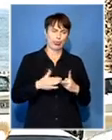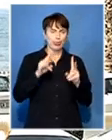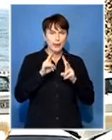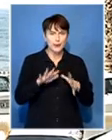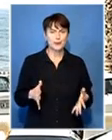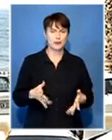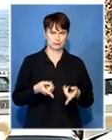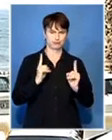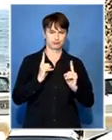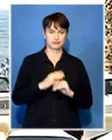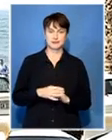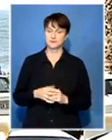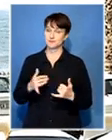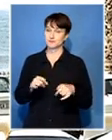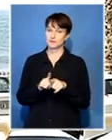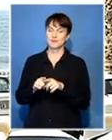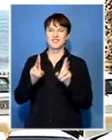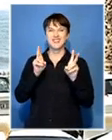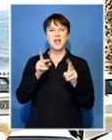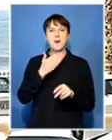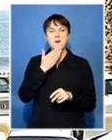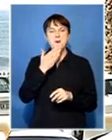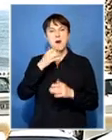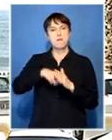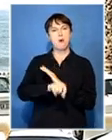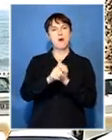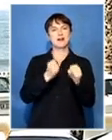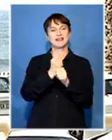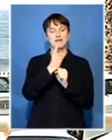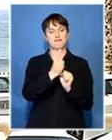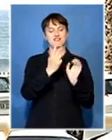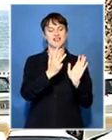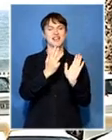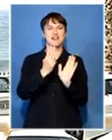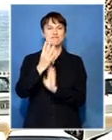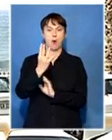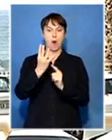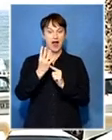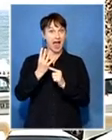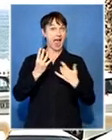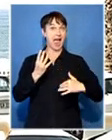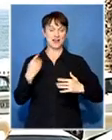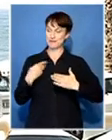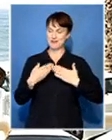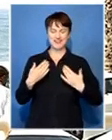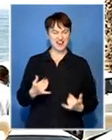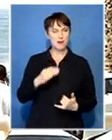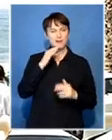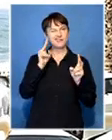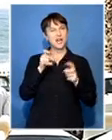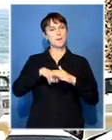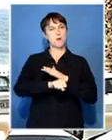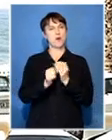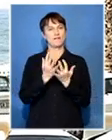elements of these elections are really the vote of the born freeze have you seen any young people perhaps on the queues already what are their what their